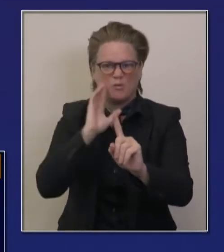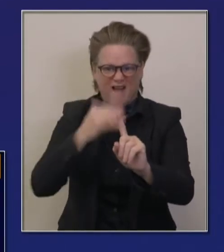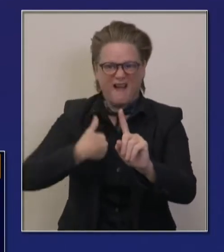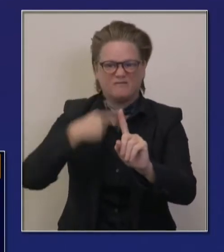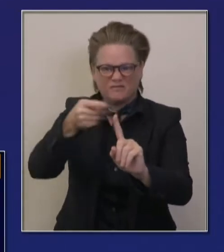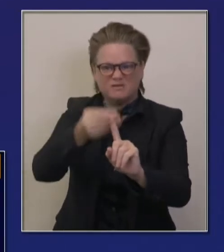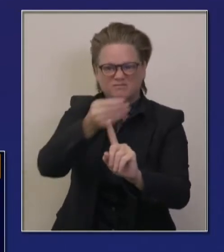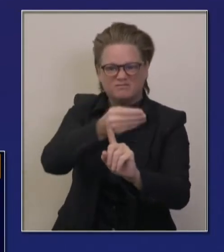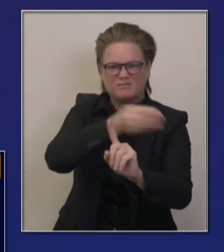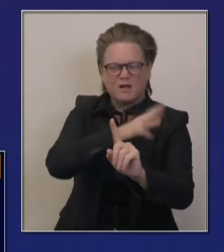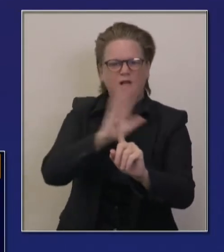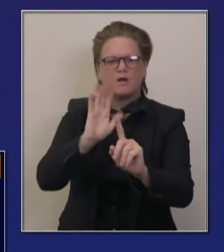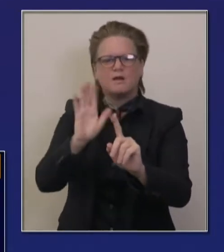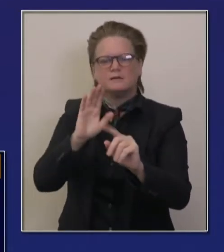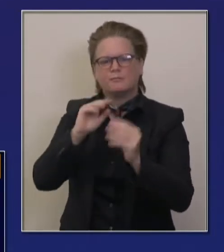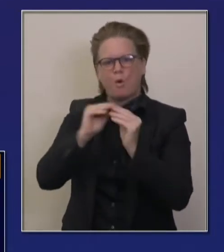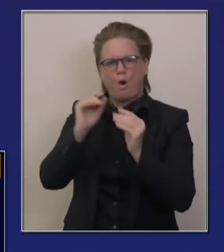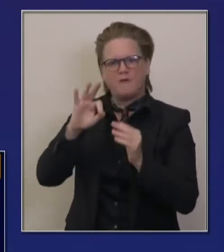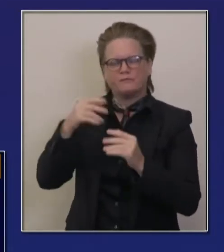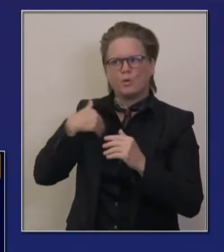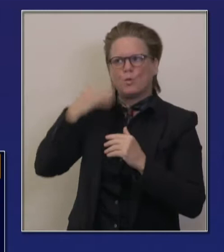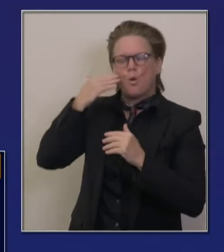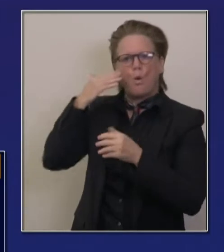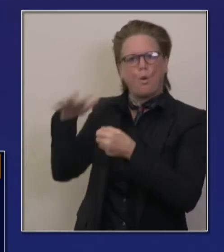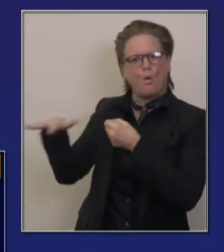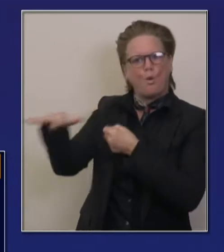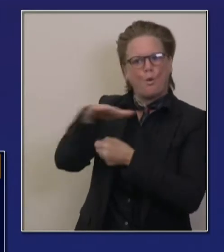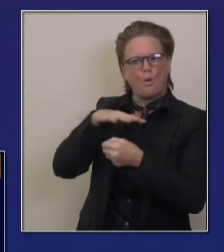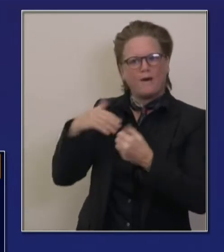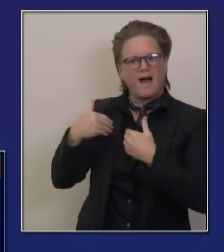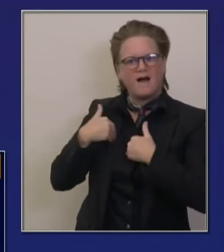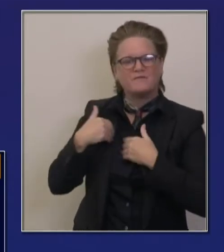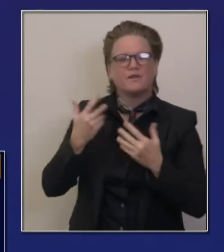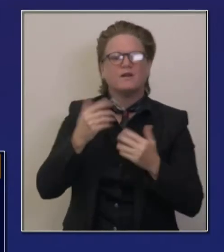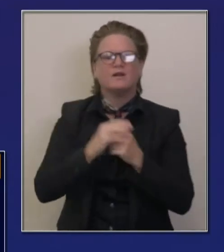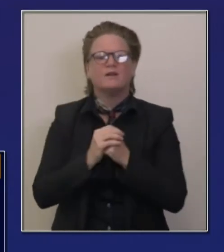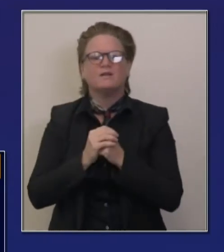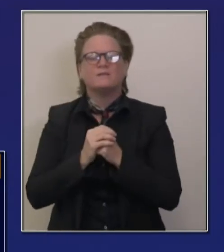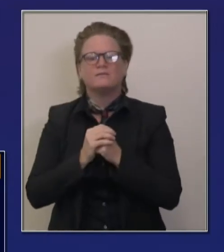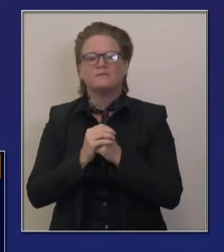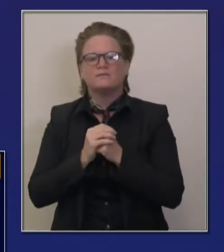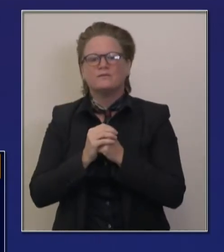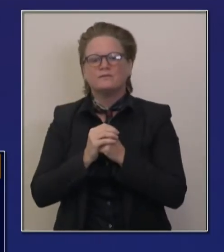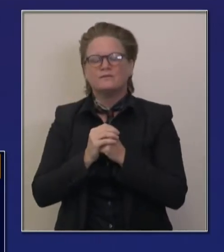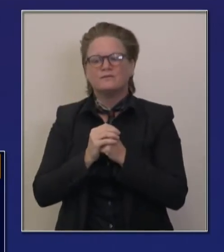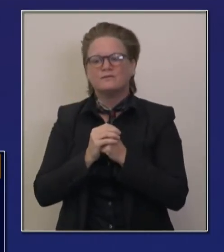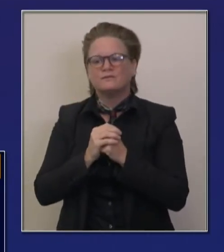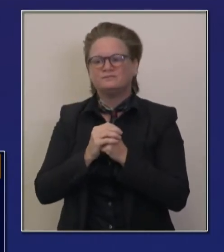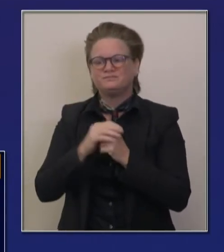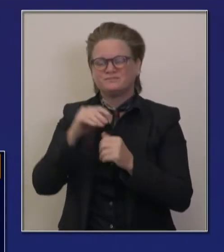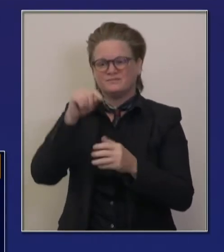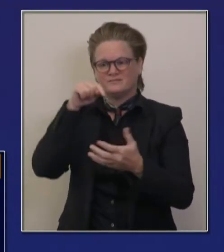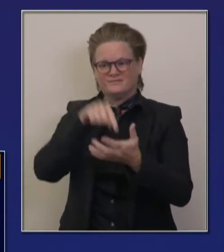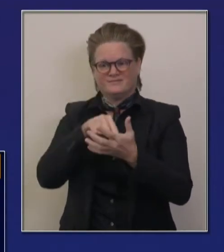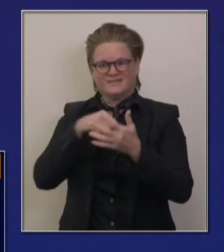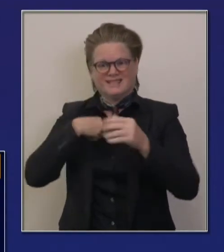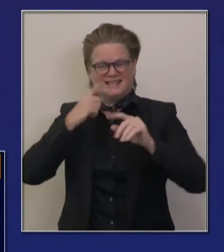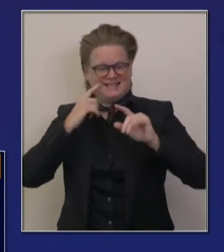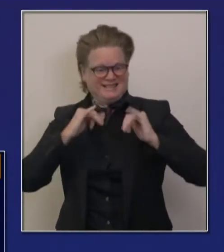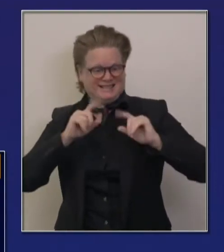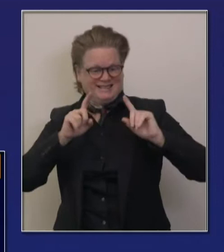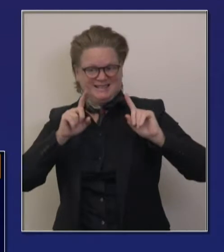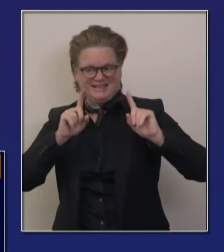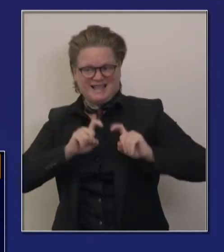part of the process and protocol. And this is a pilot that now we're bringing to